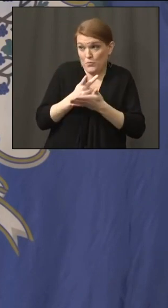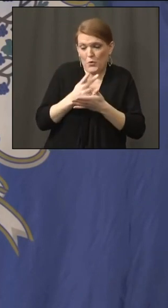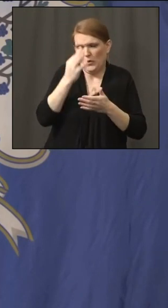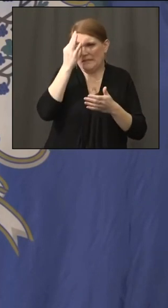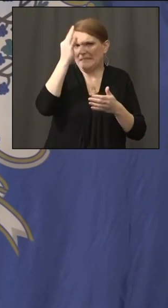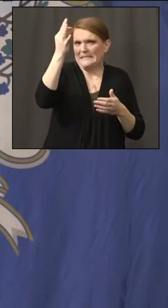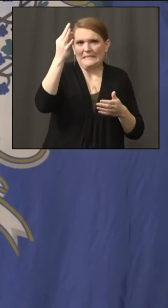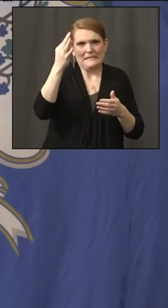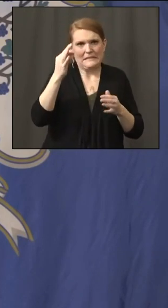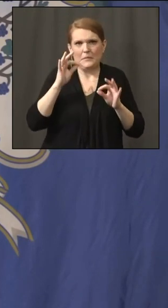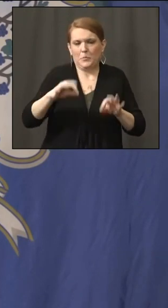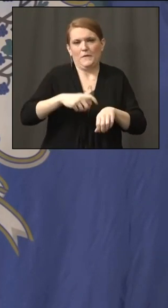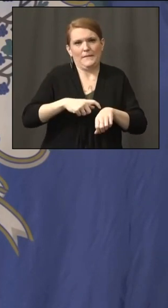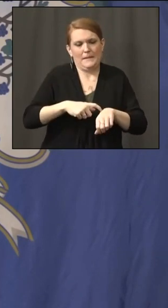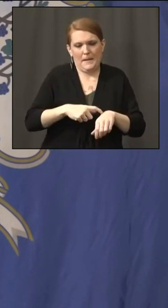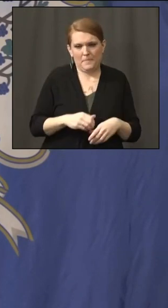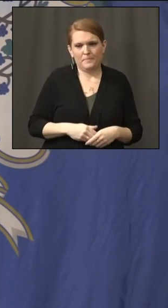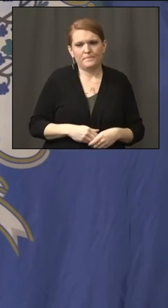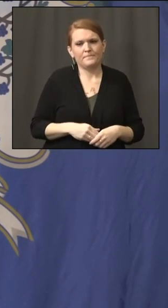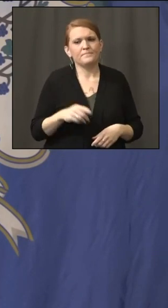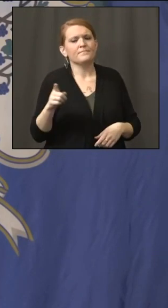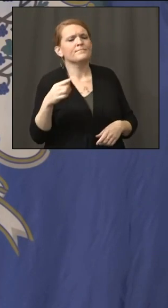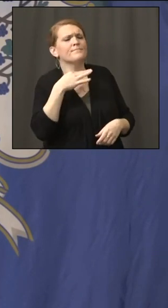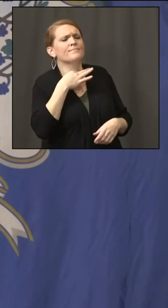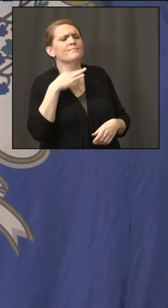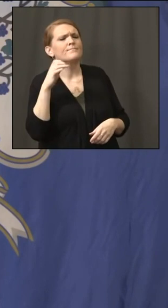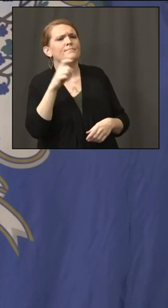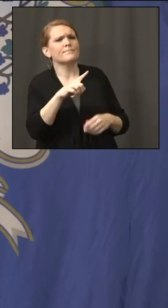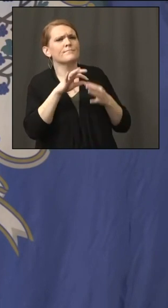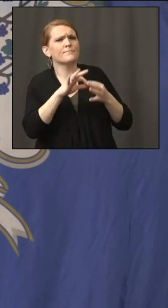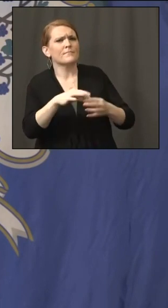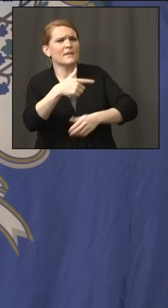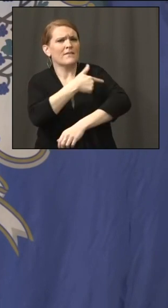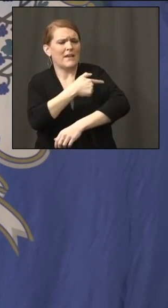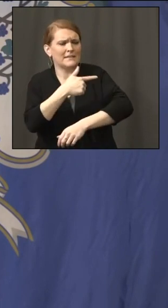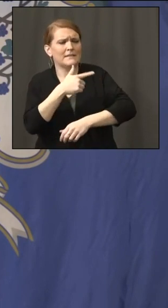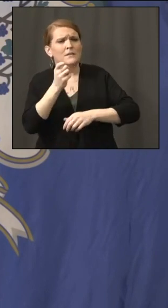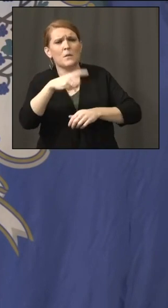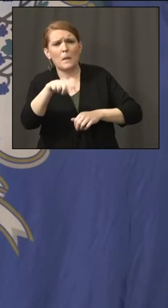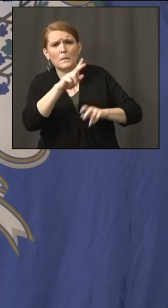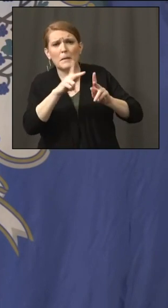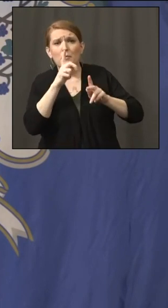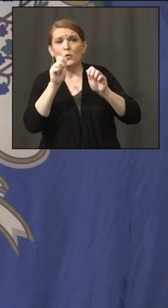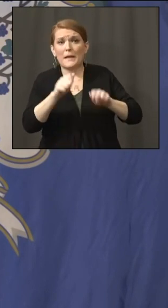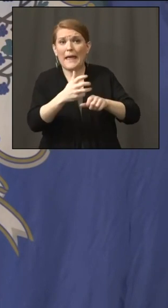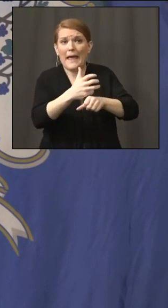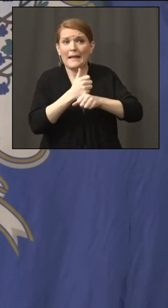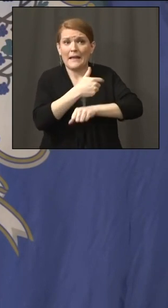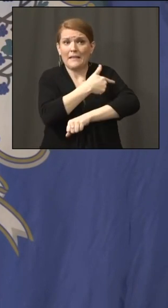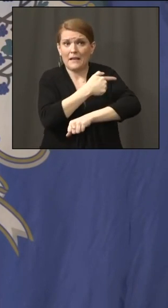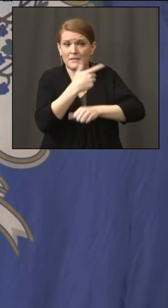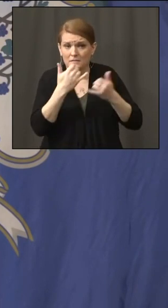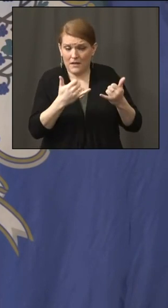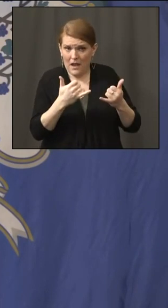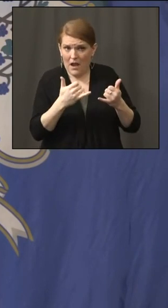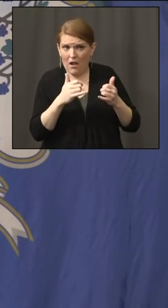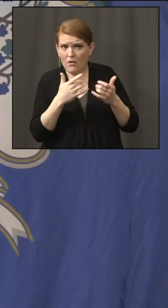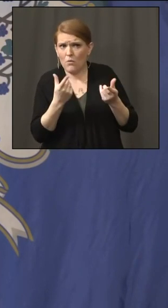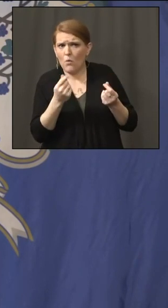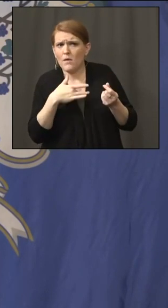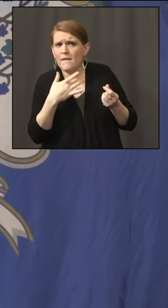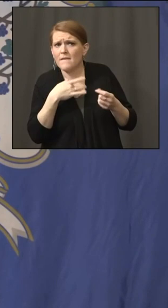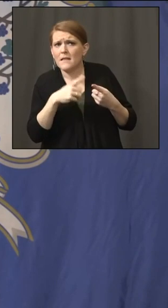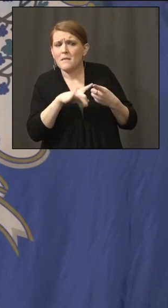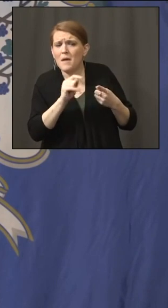on the vaccine hesitancy you mentioned. Like, what are you seeing from those who can get it right now? And also, is there any indication of the percentage of the general public